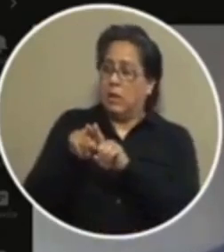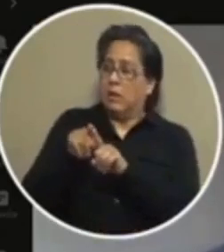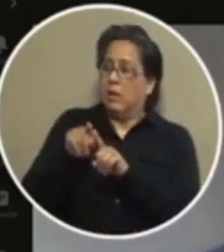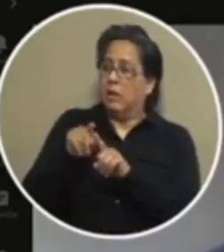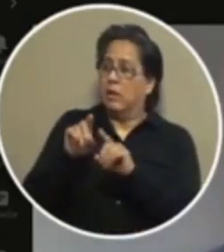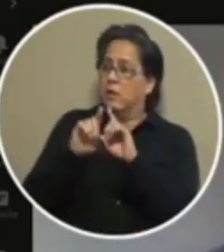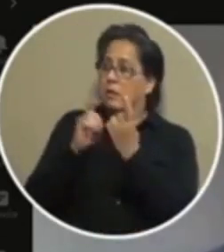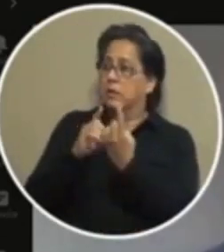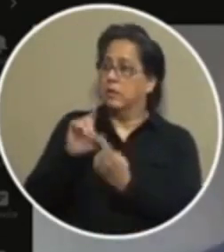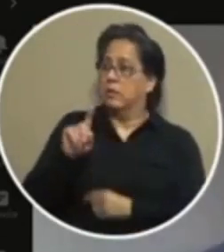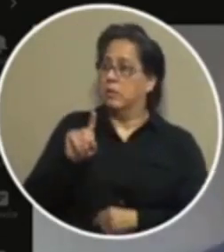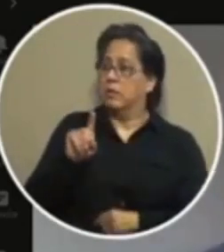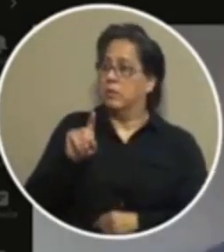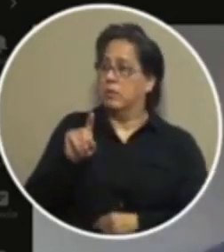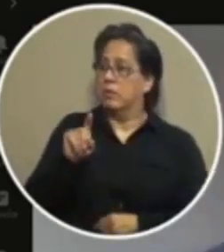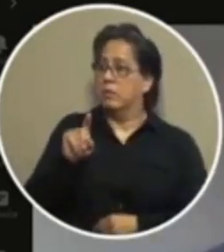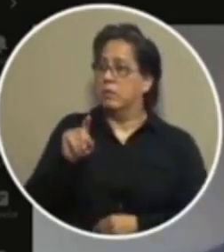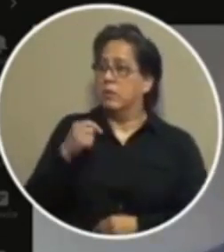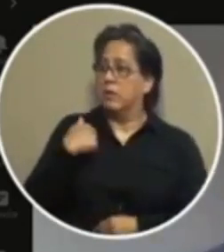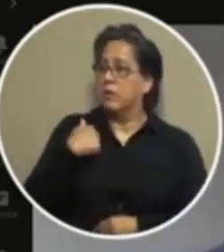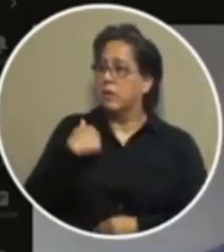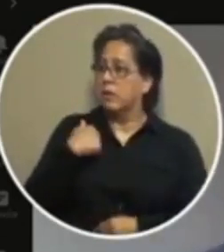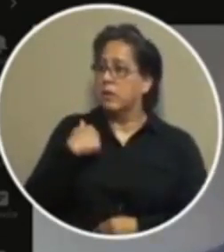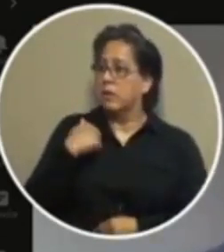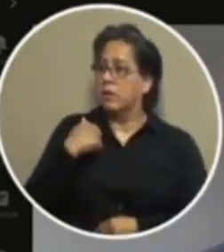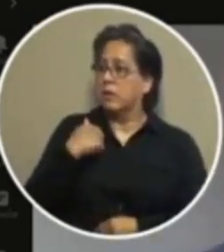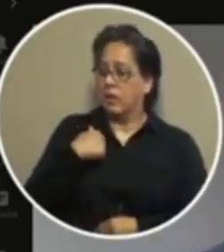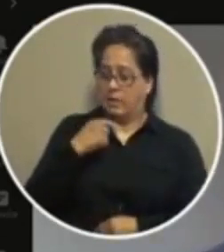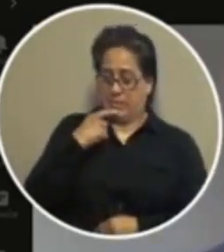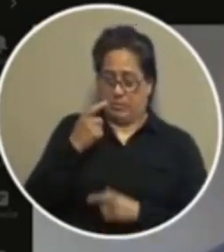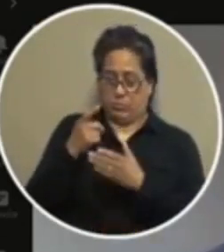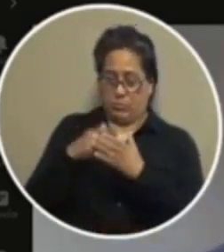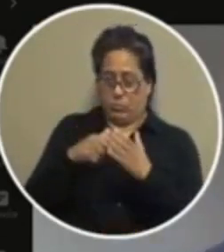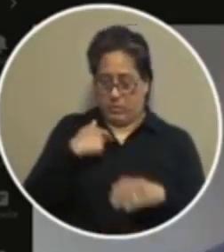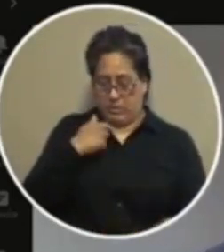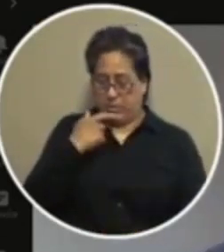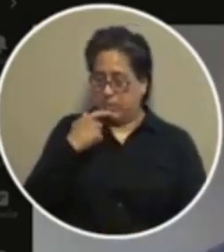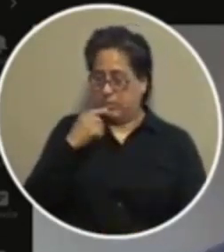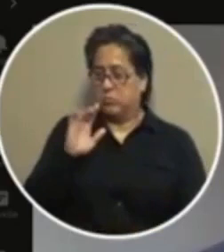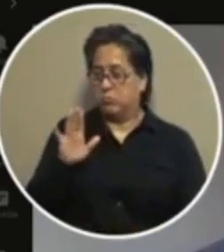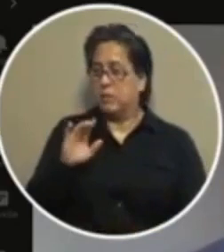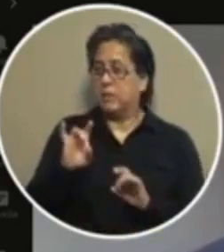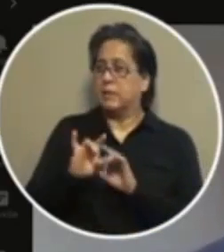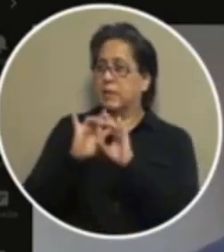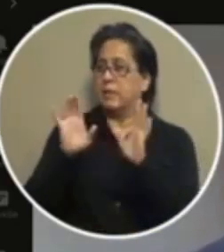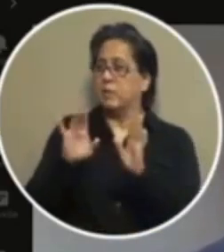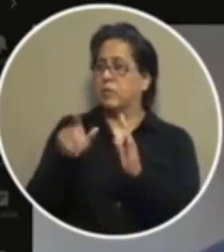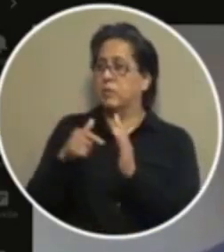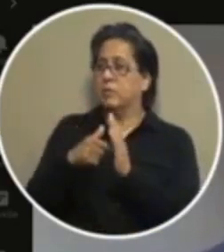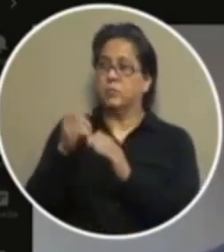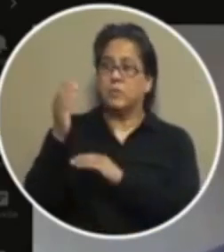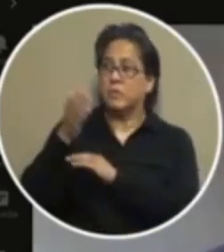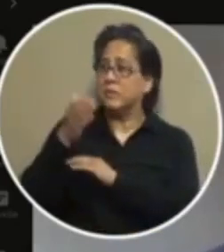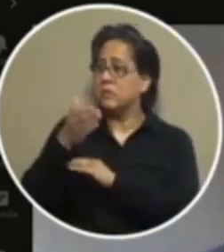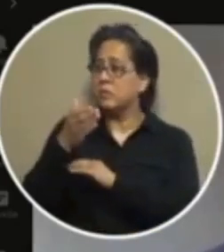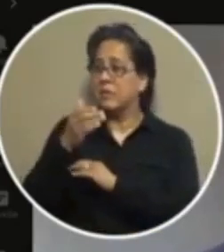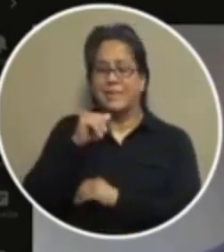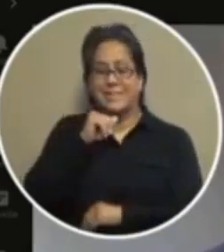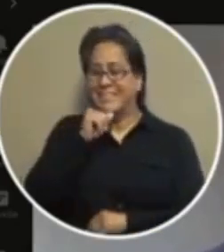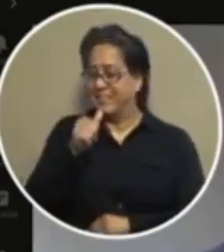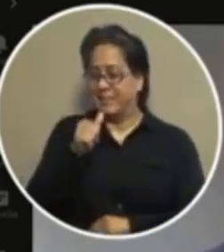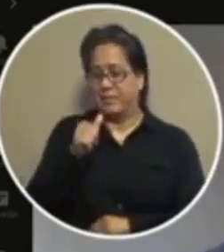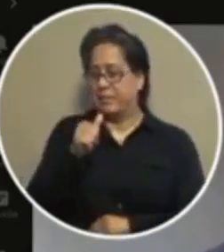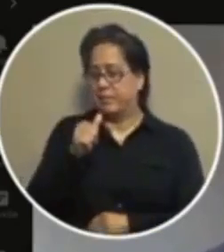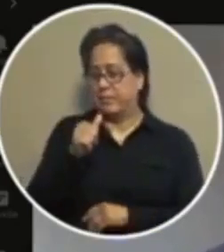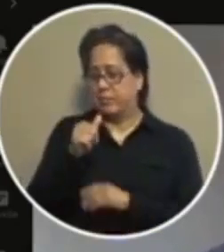um i'm you know i i said what i said there's there's clear that this that this presentation did not go and